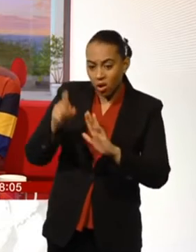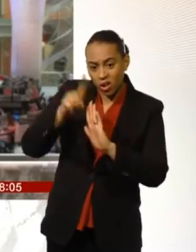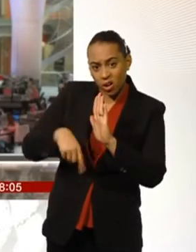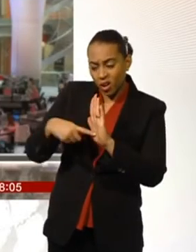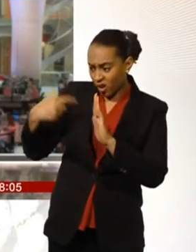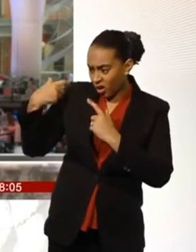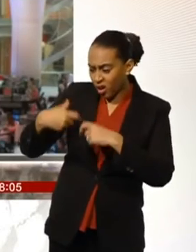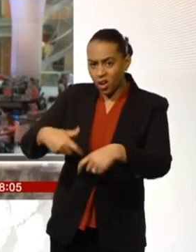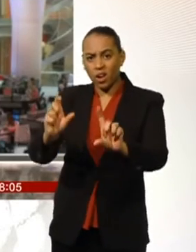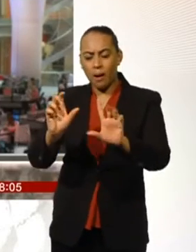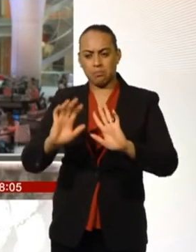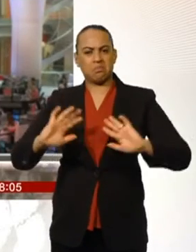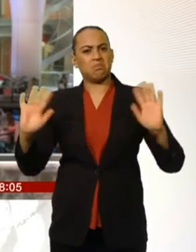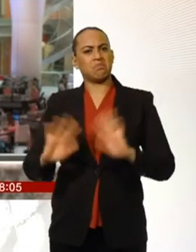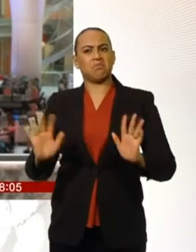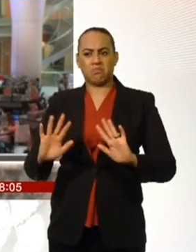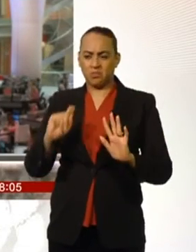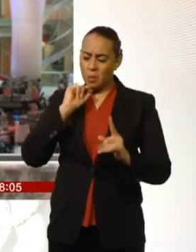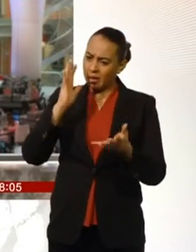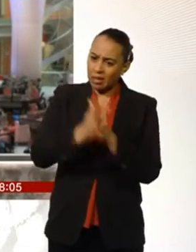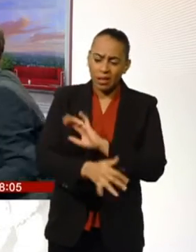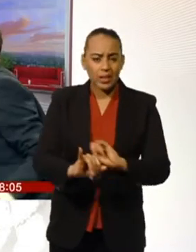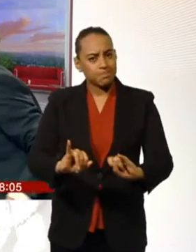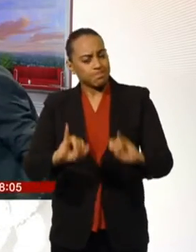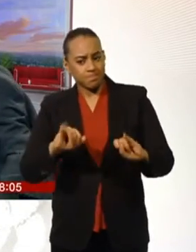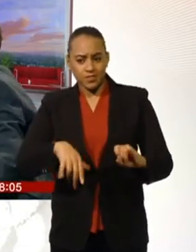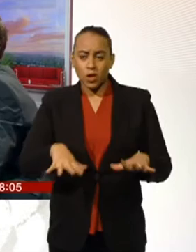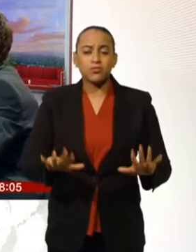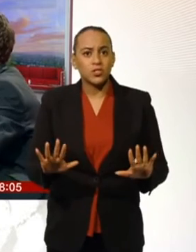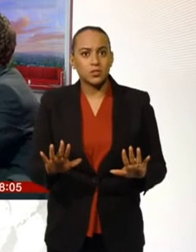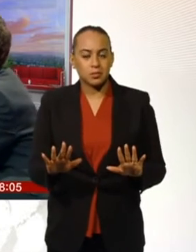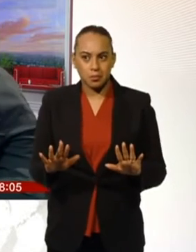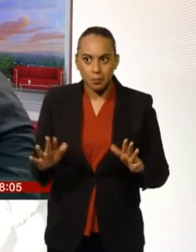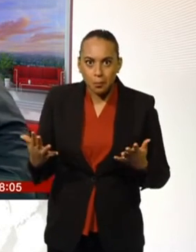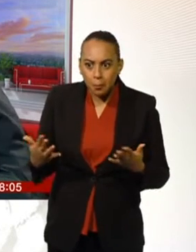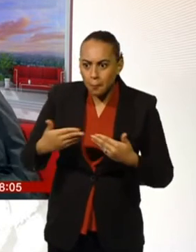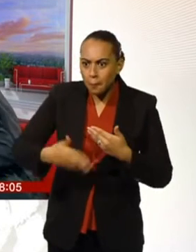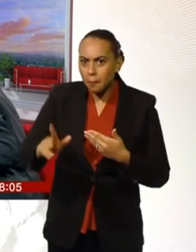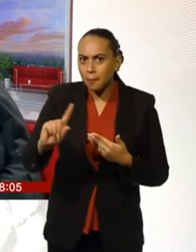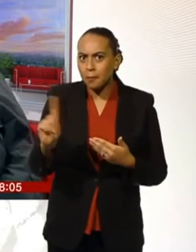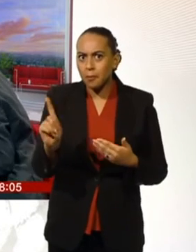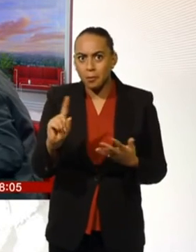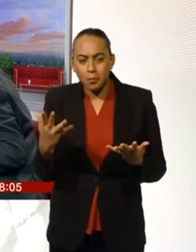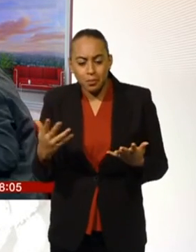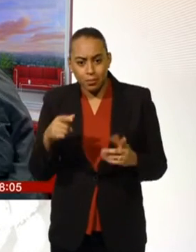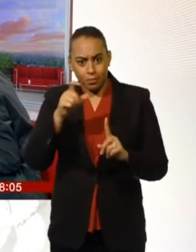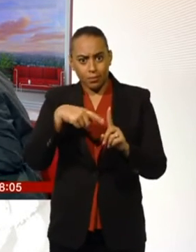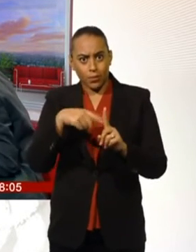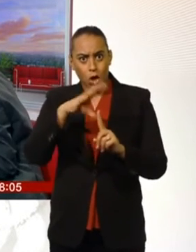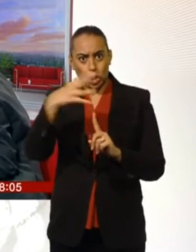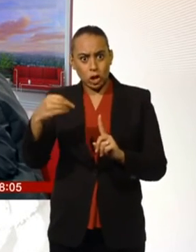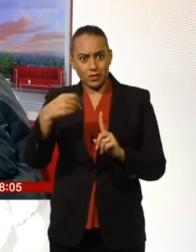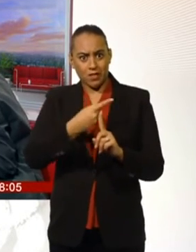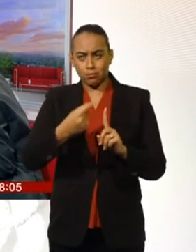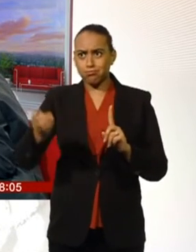for us this morning. So, Ross, is this a look ahead to what's going to happen from here on in? Prominent Conservative says